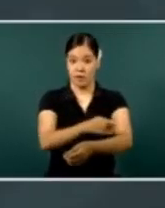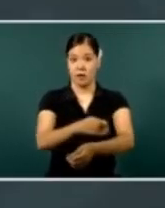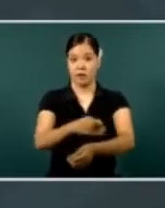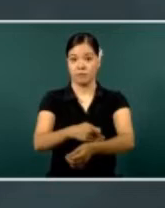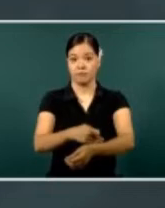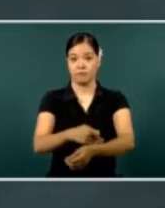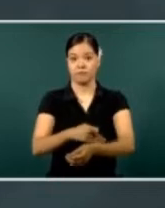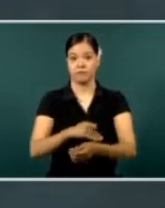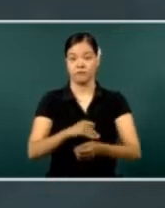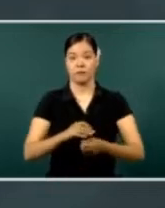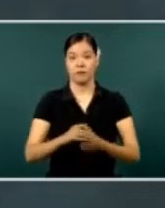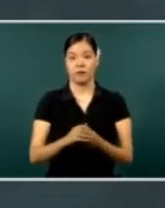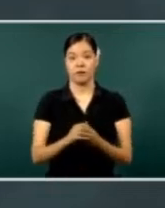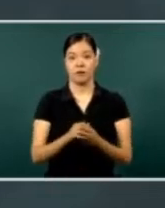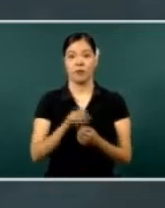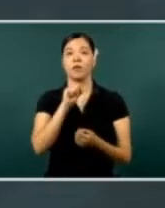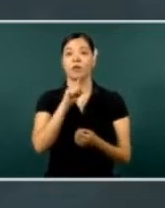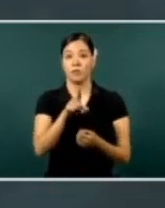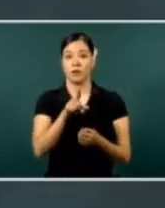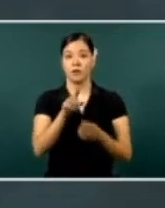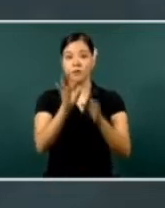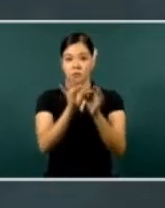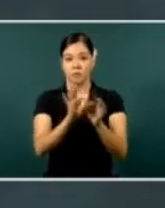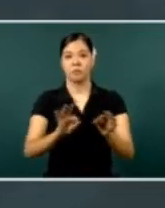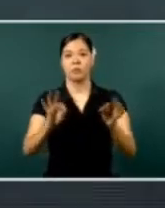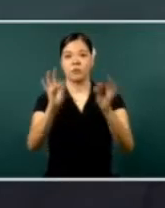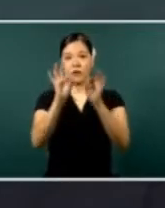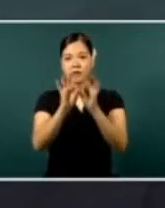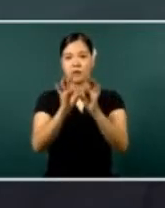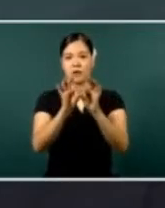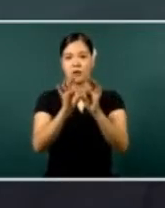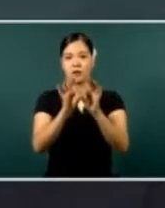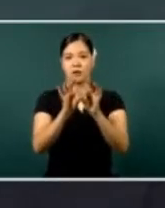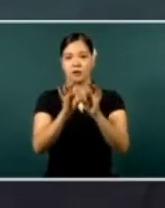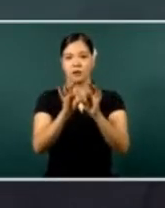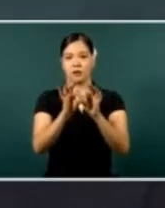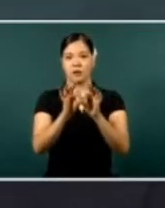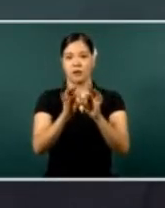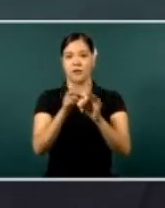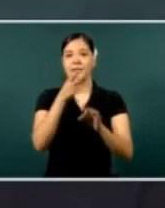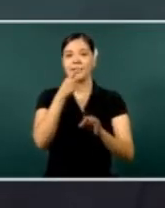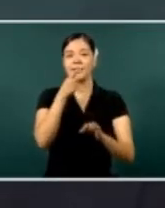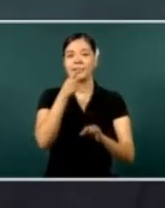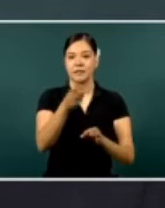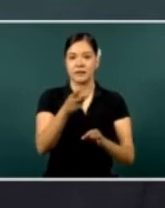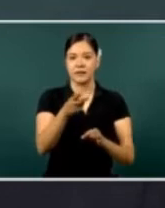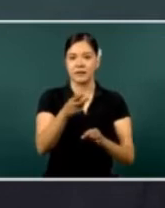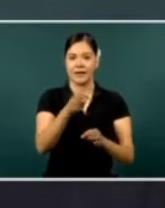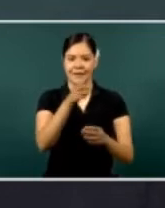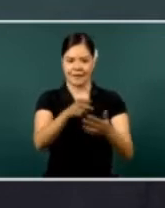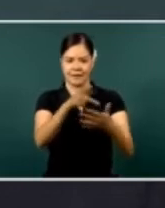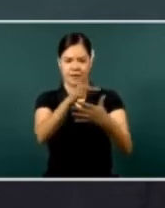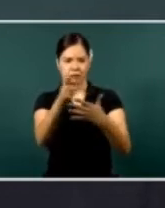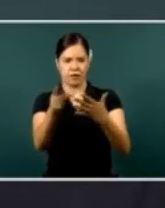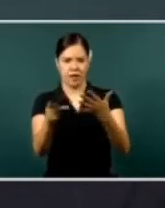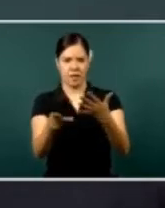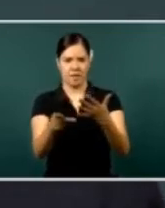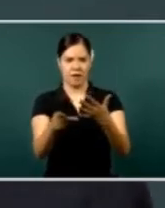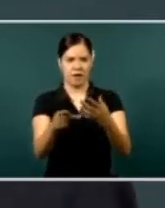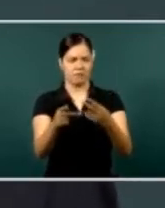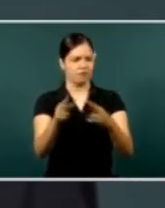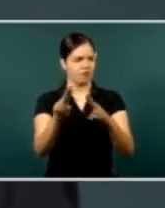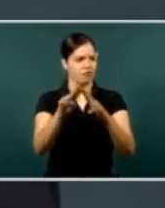Also, it's important to say that it's a program that is universal.